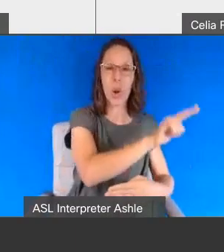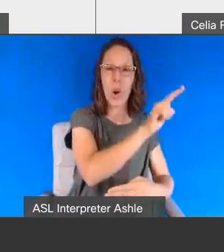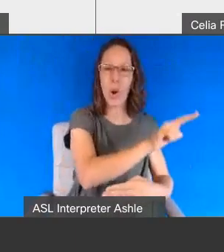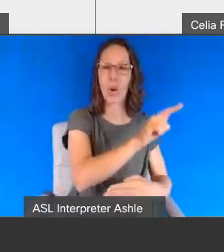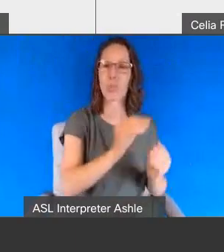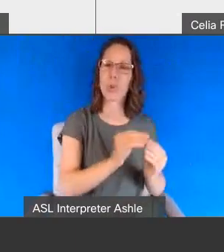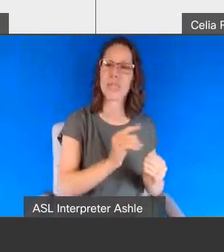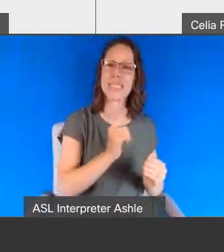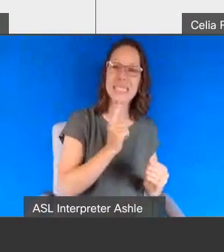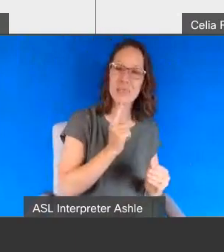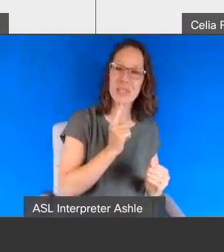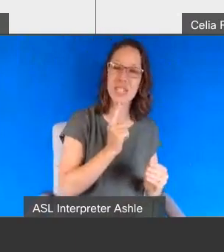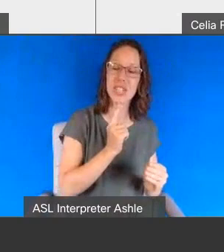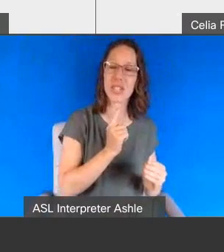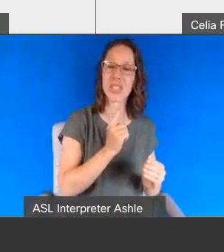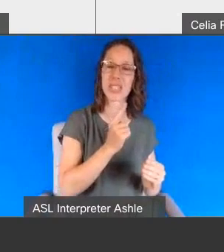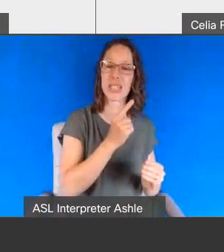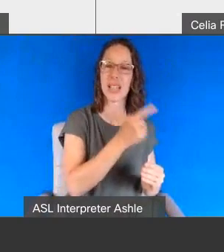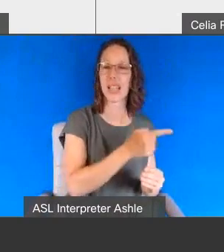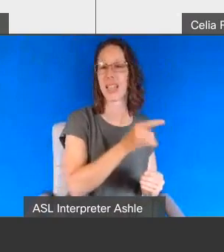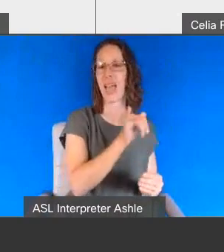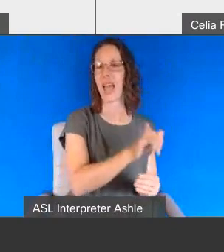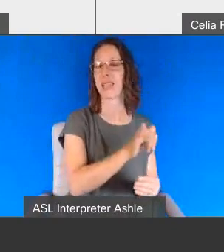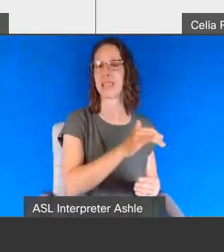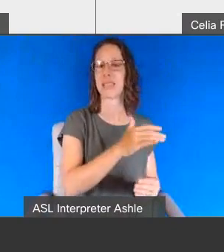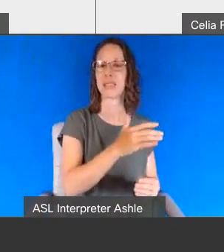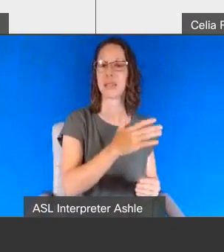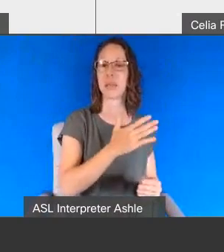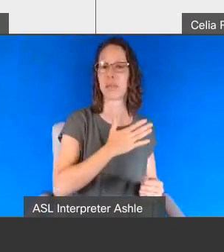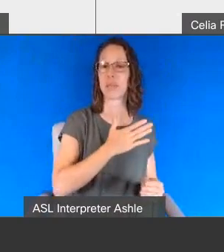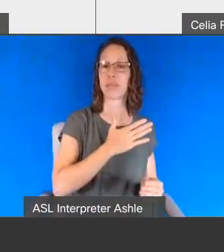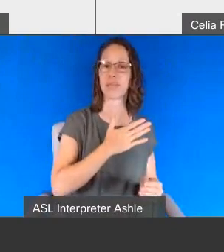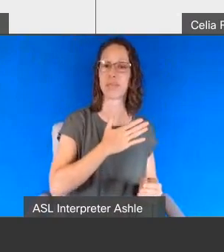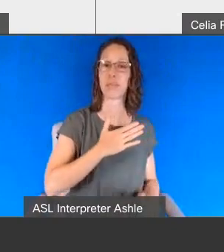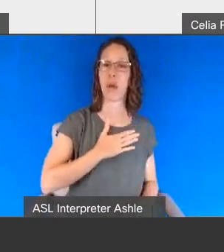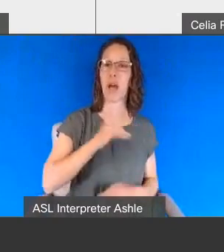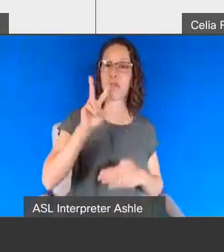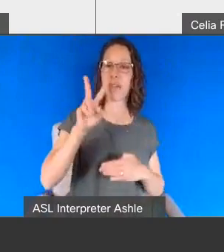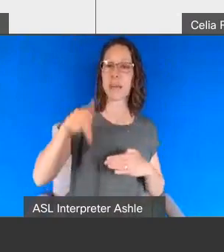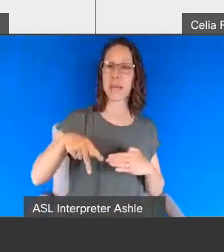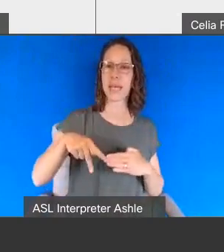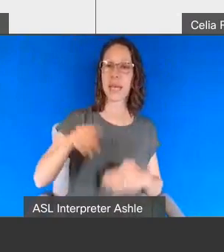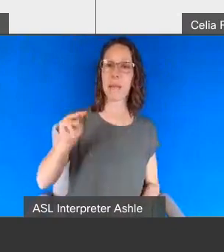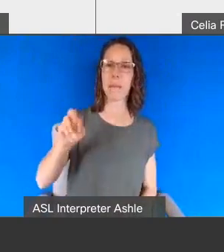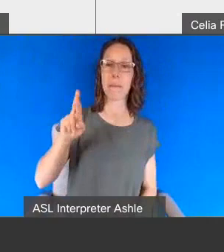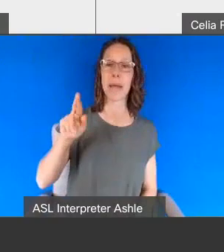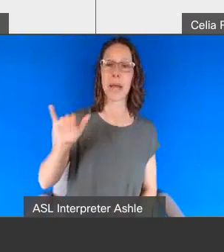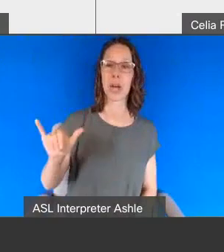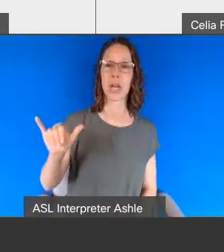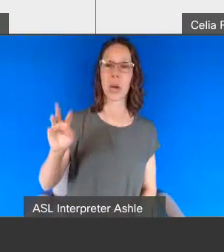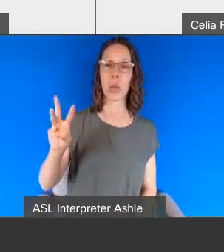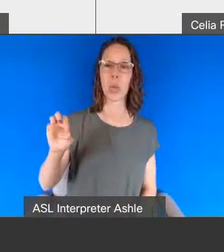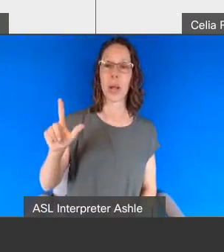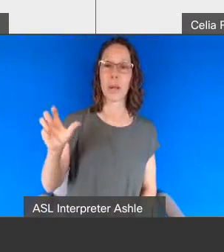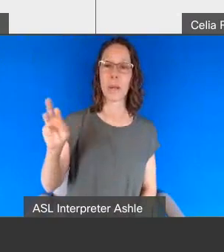such as my um my vice president mary wellman her son is 24 years old he is non